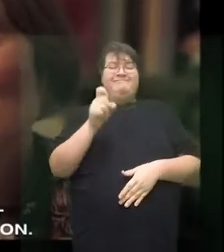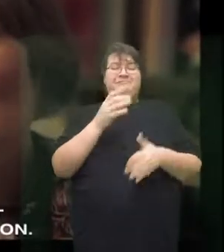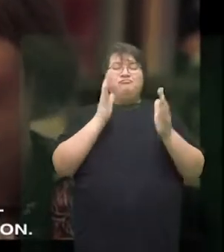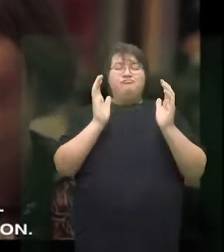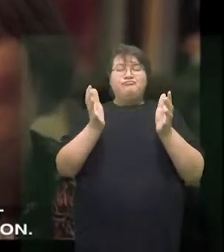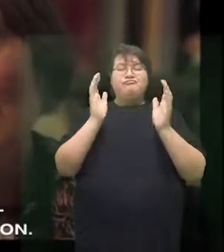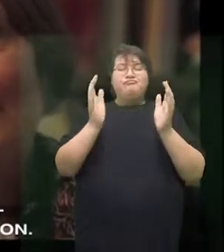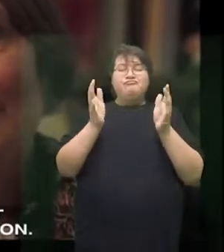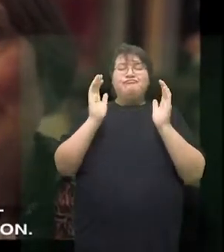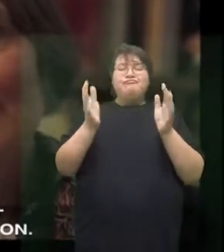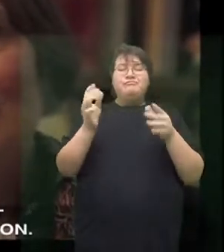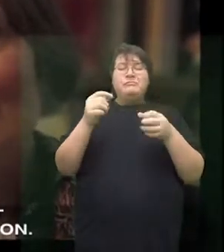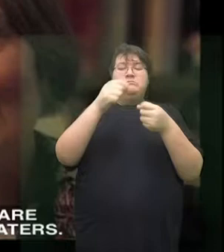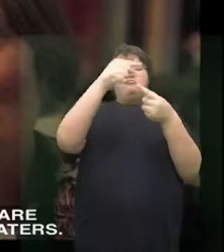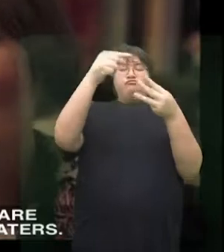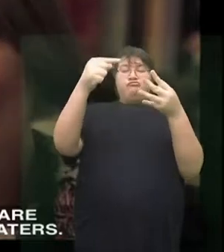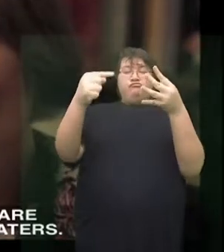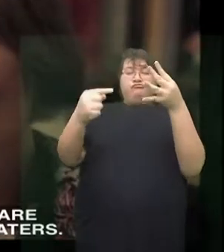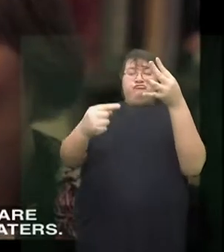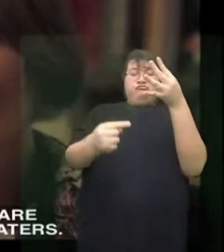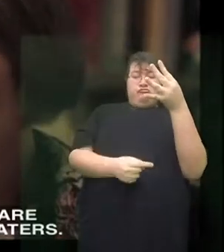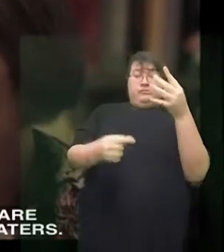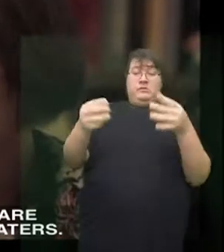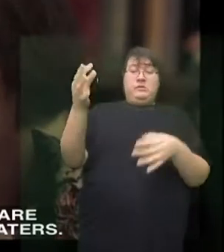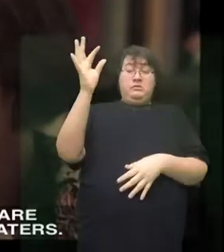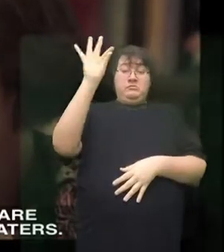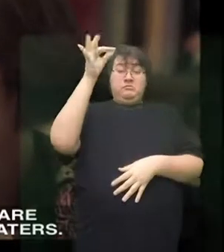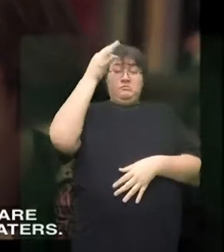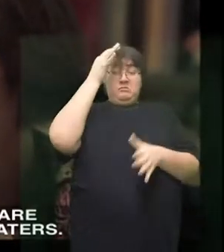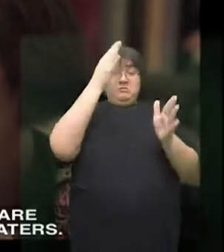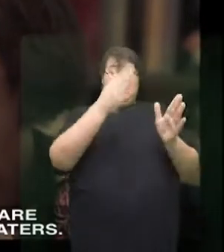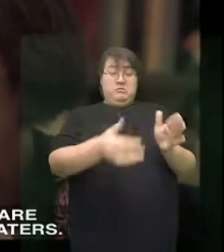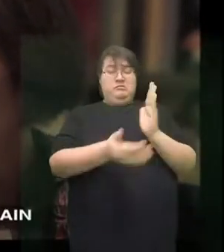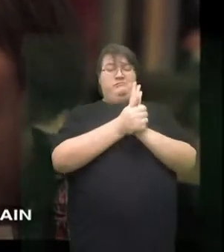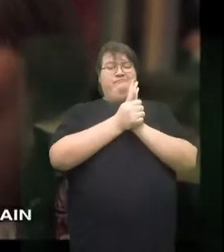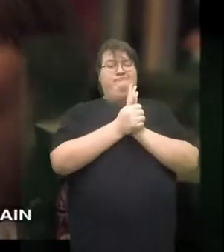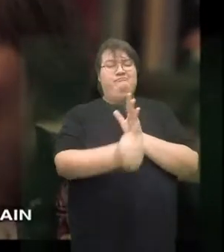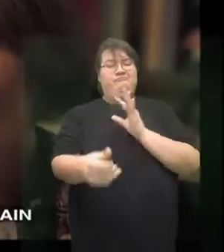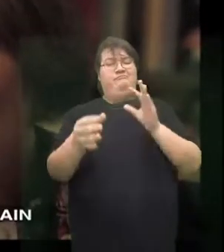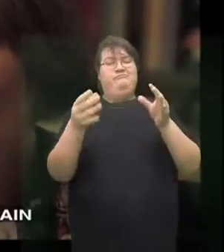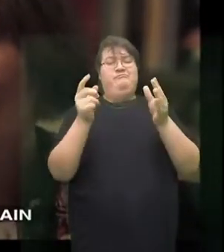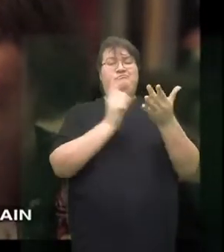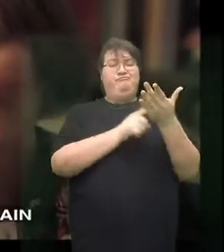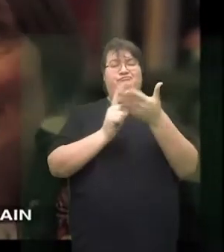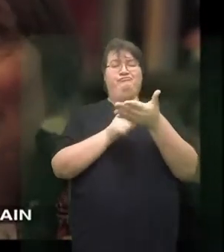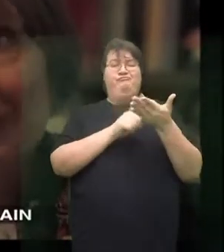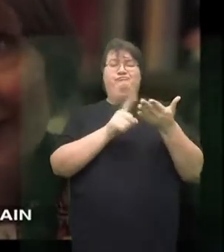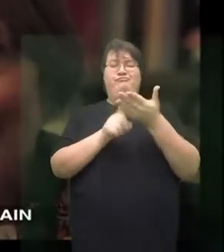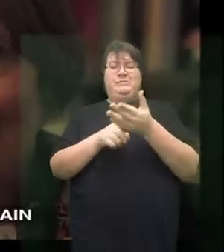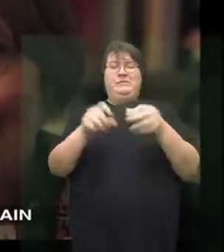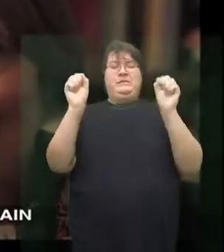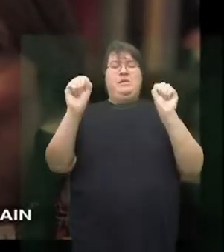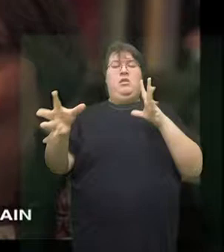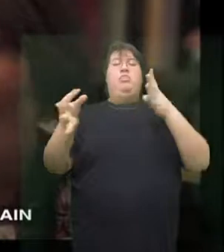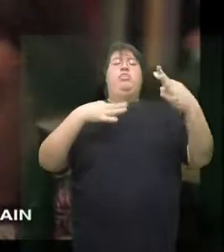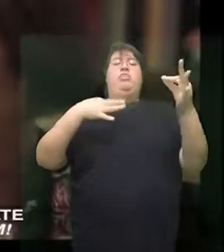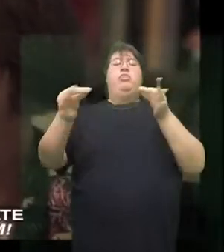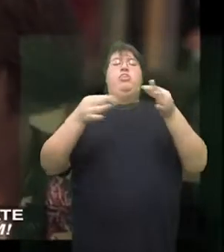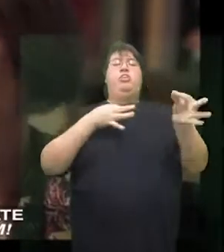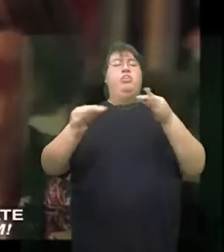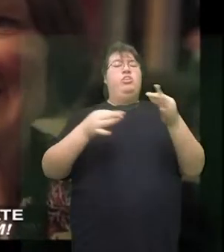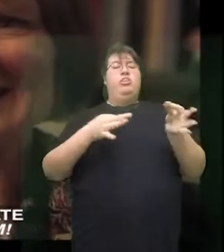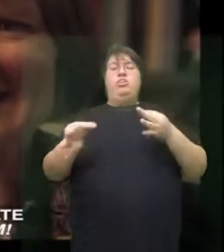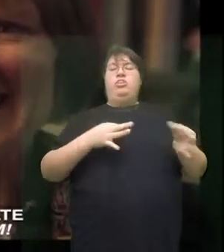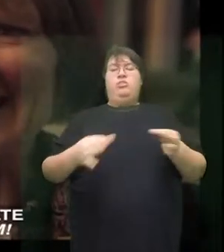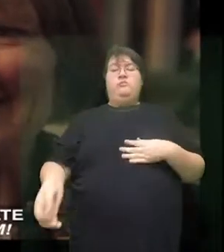debated provision by provision. And the federalists are extremely skilled debaters. They're able to explain an awful lot.